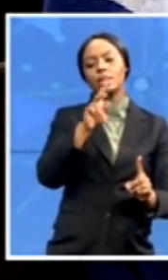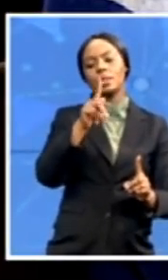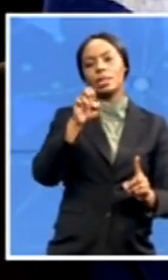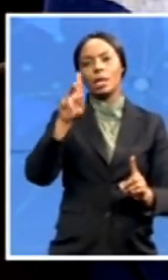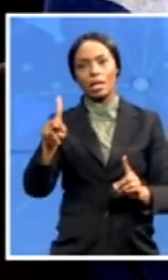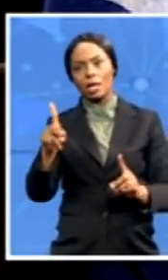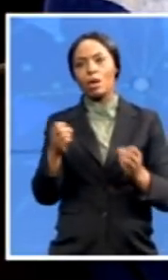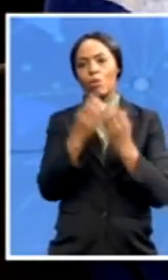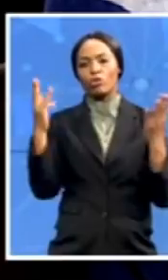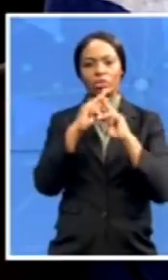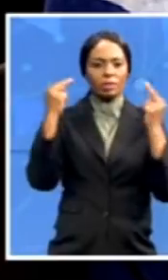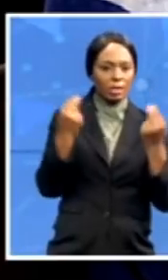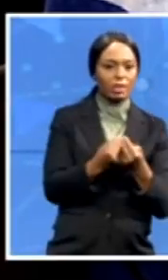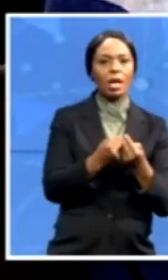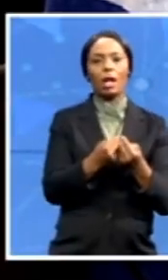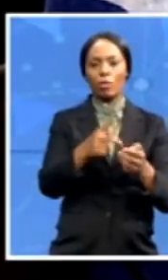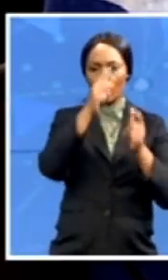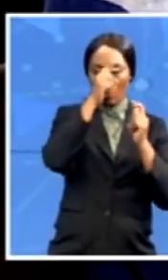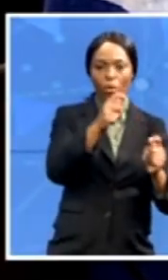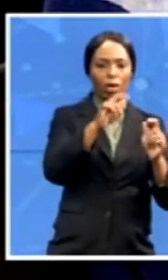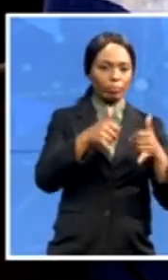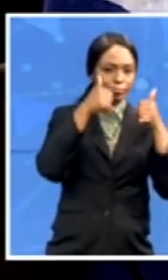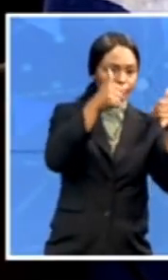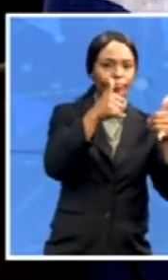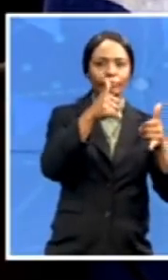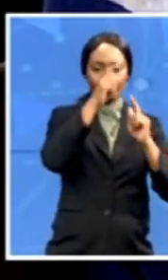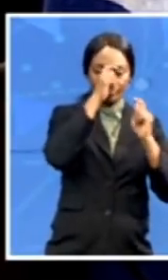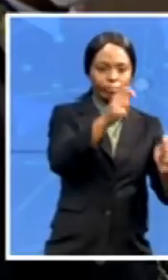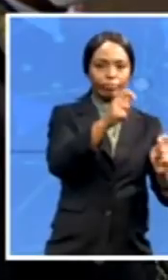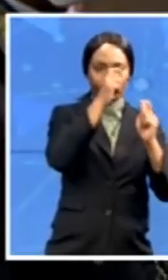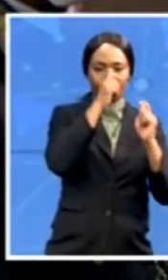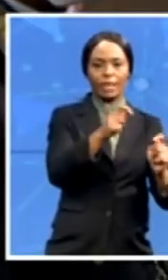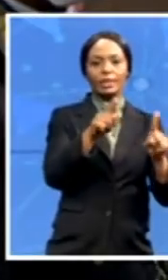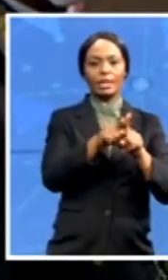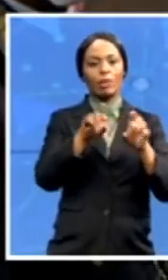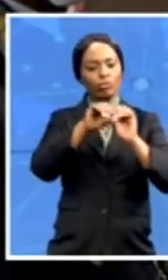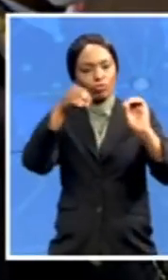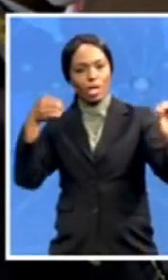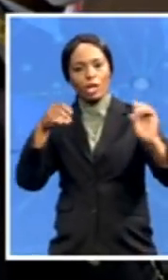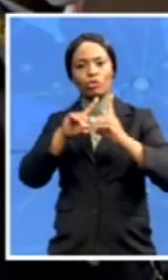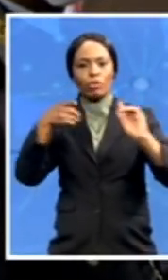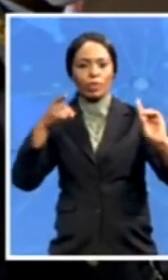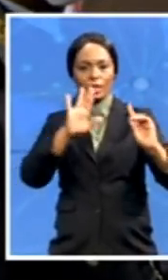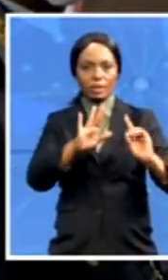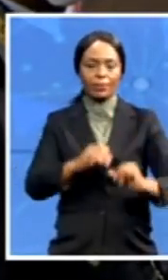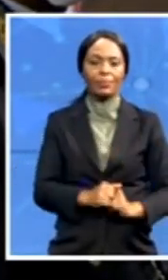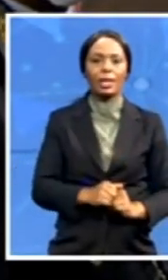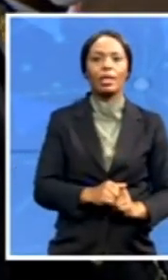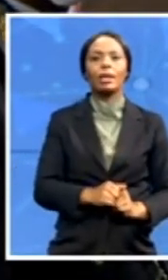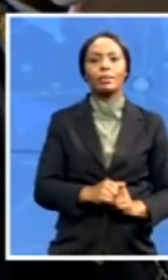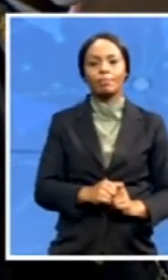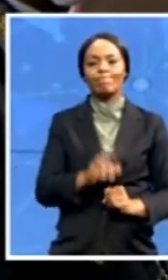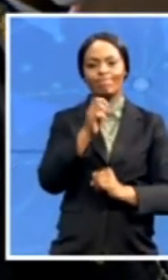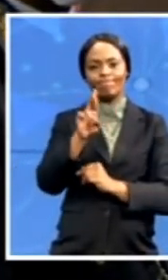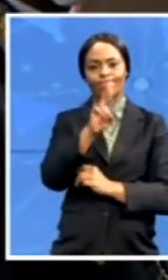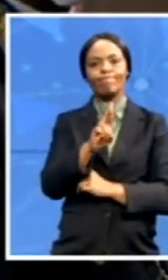and honorary doctorates. He was awarded the South African Declaration for Meritorious Service in